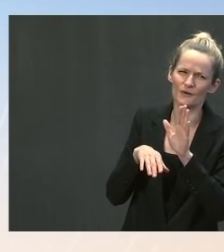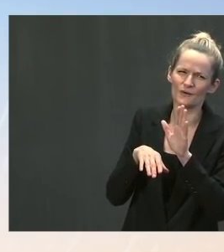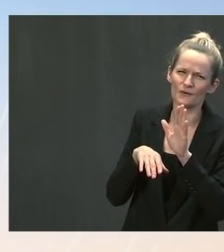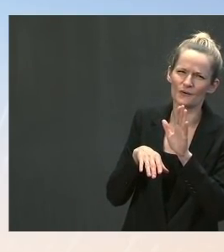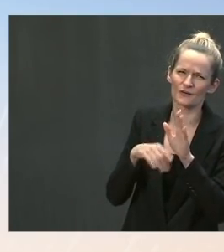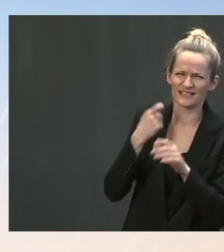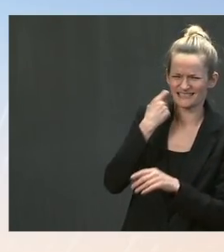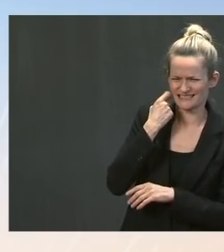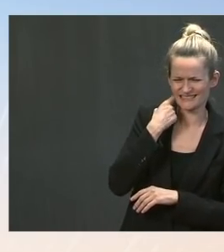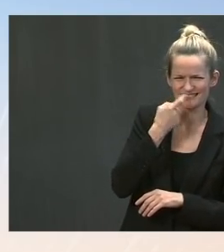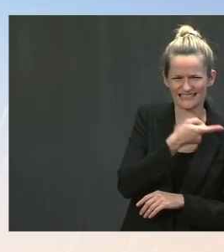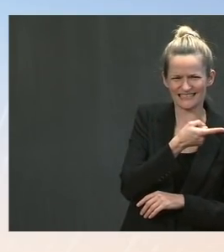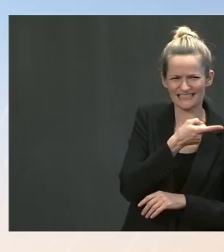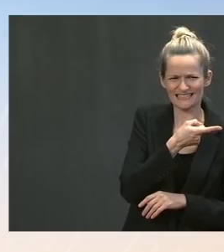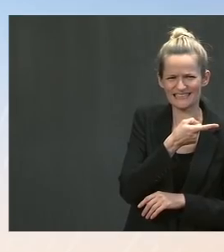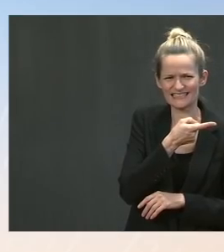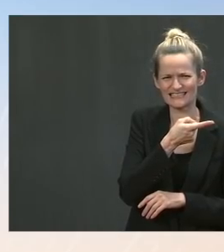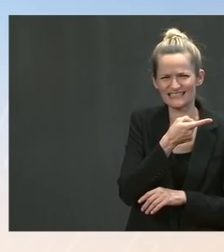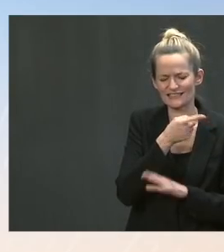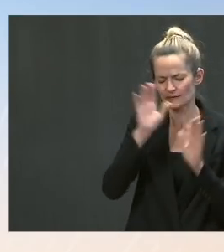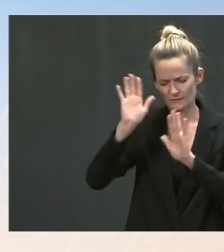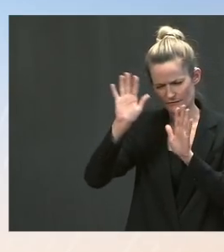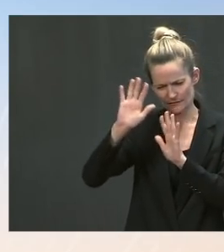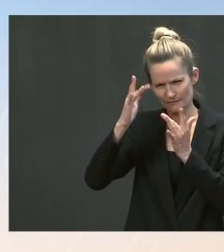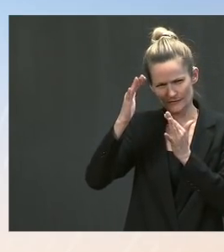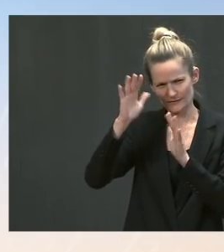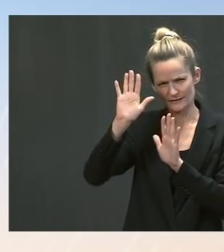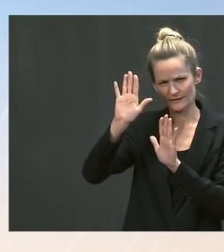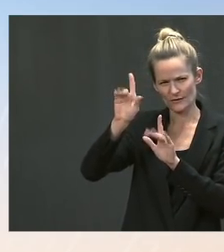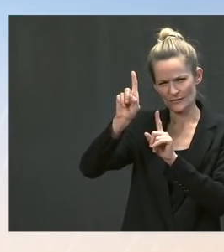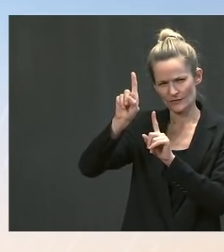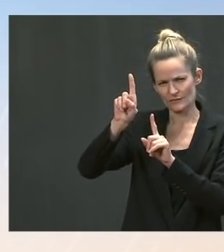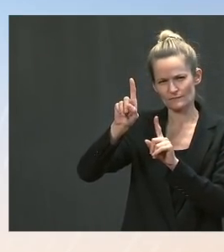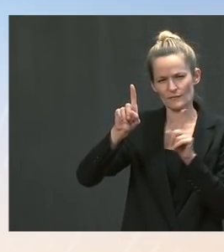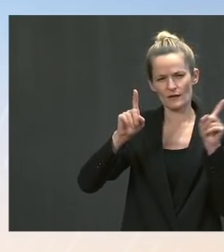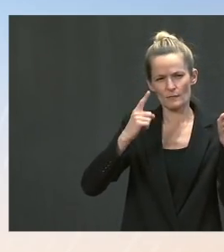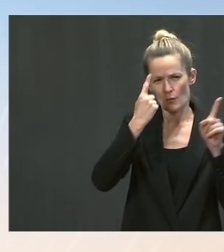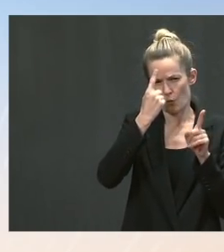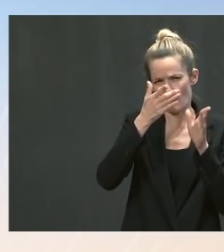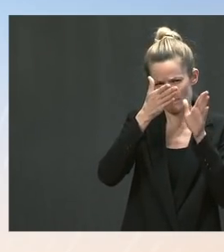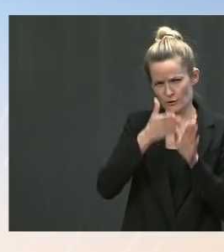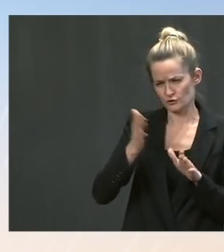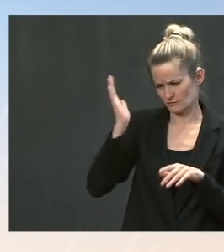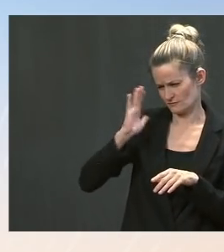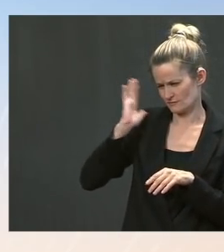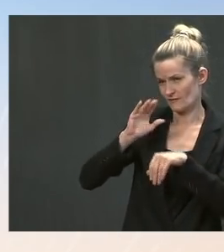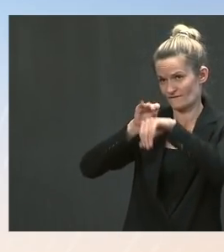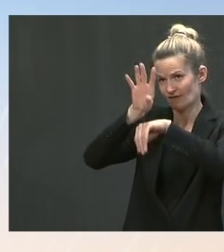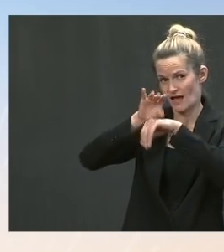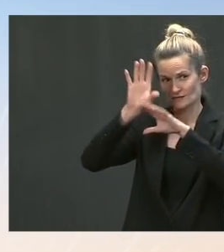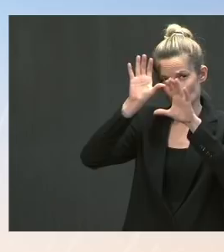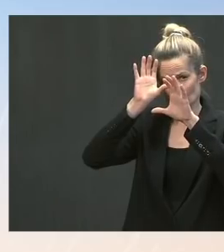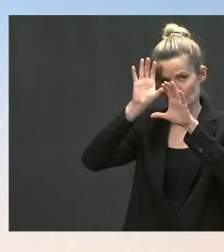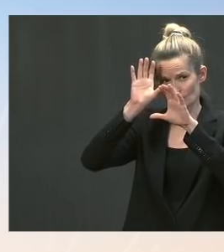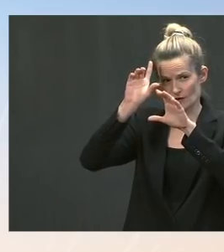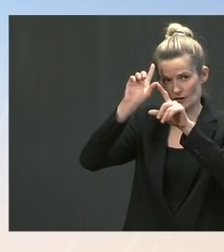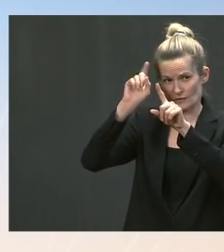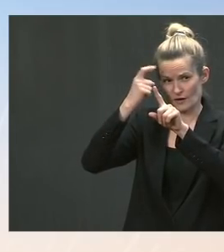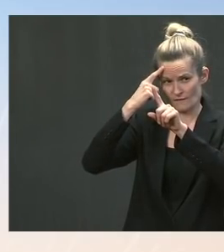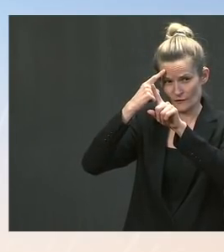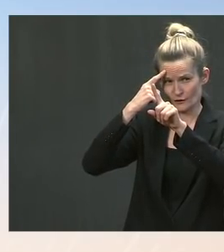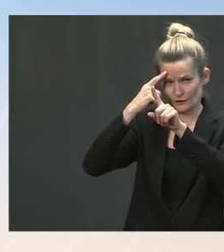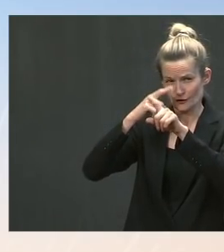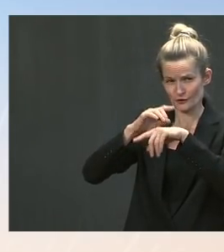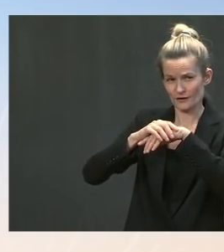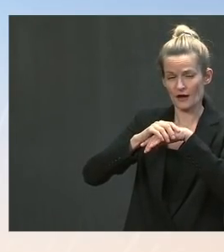current advisor to the President, but was so notable. Right. He said in a television interview this week regarding mask wearing,